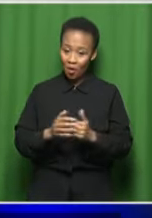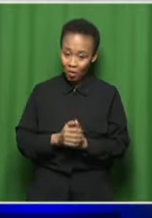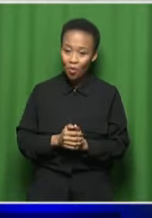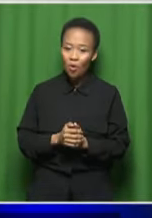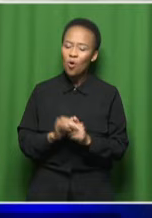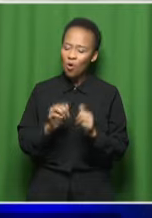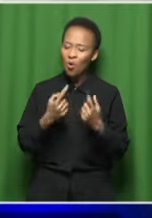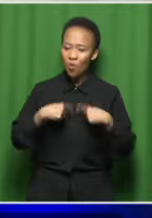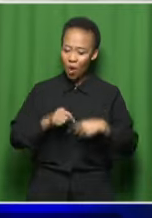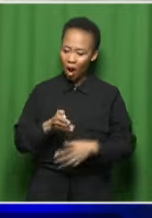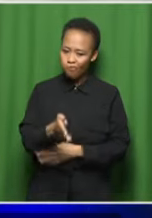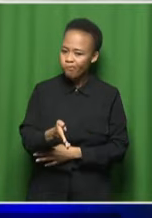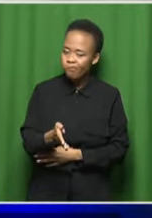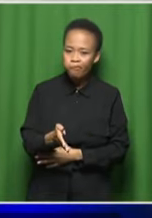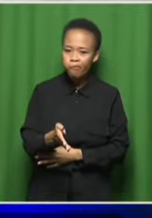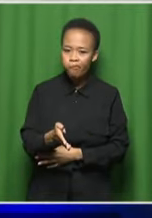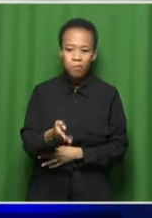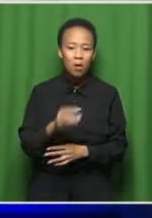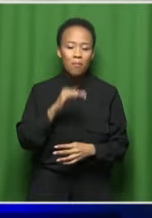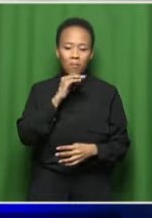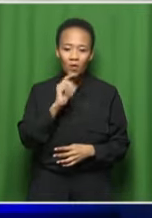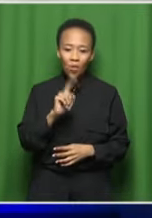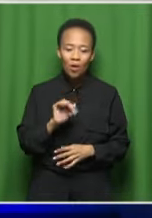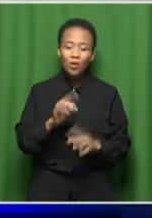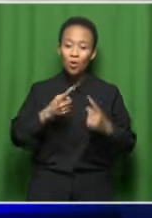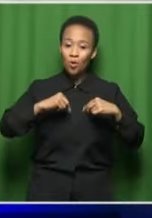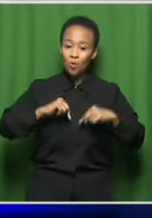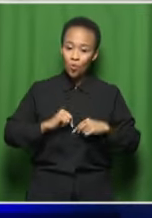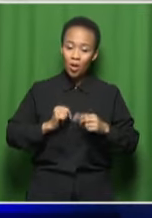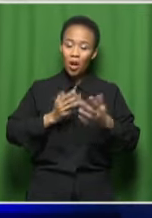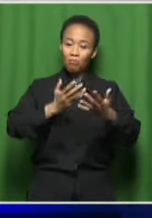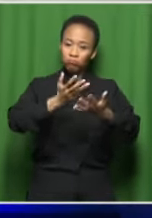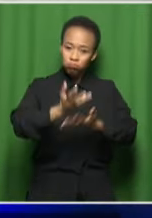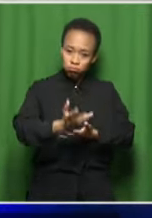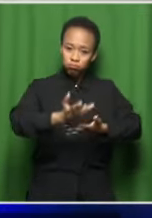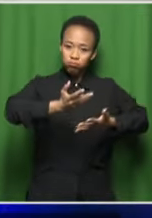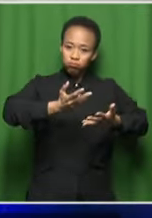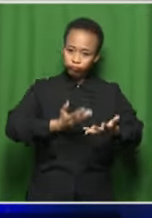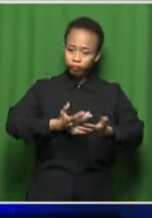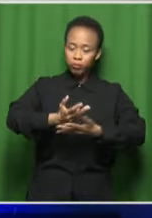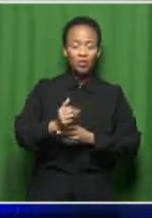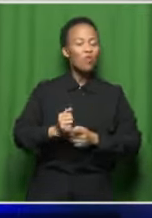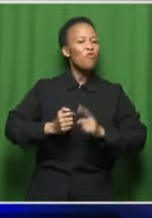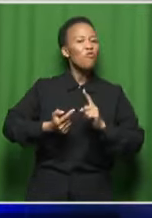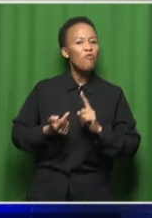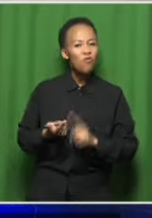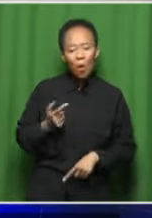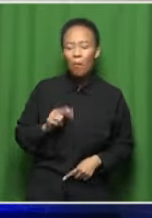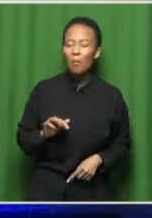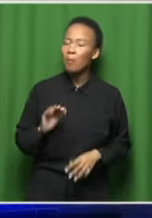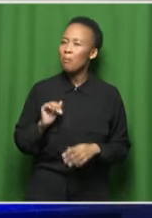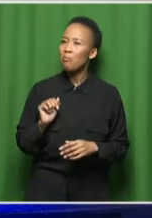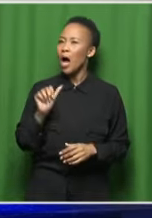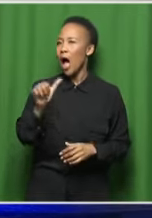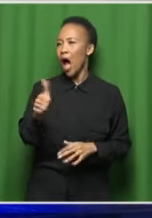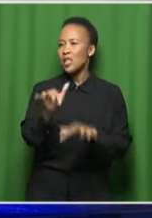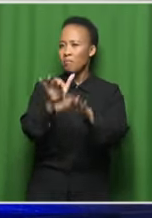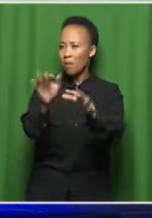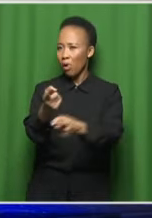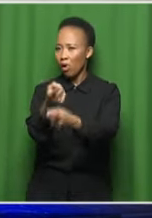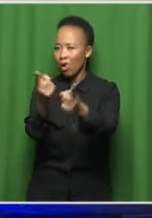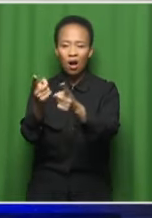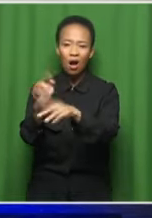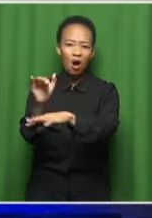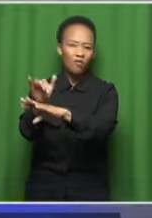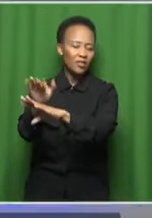we're not engaging from a removed position. These are our people. These are the homies. These are people that we